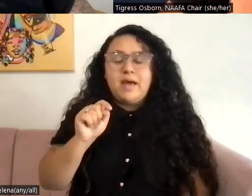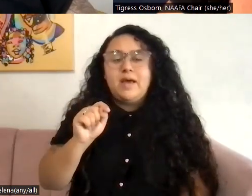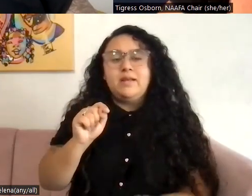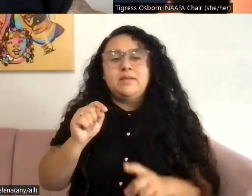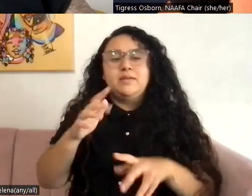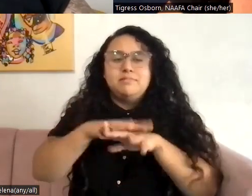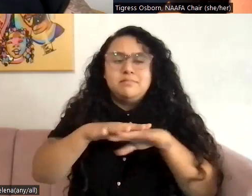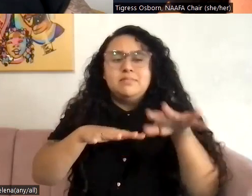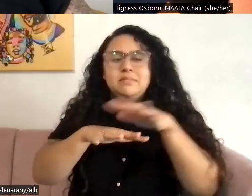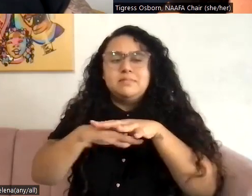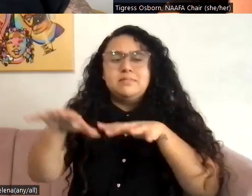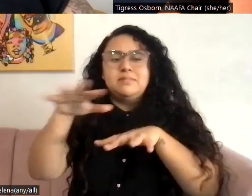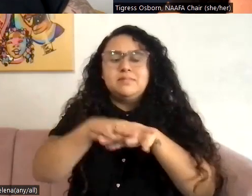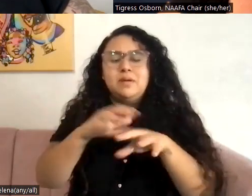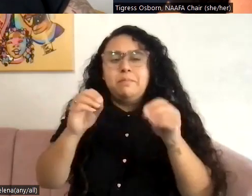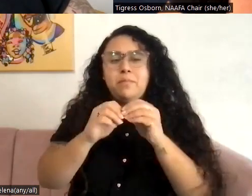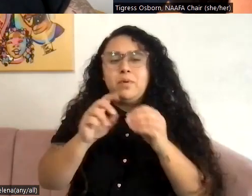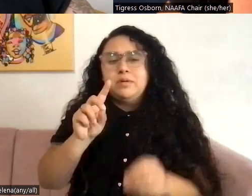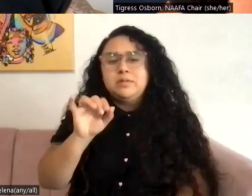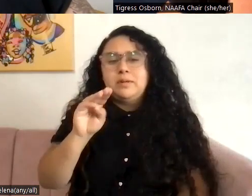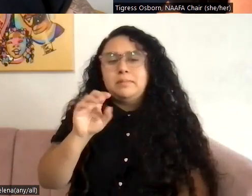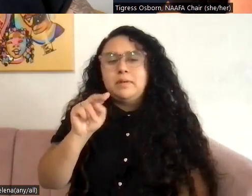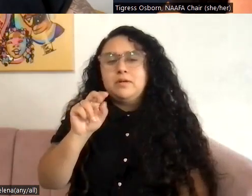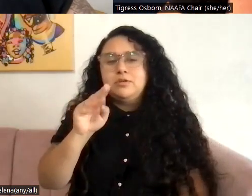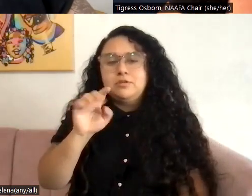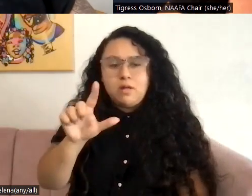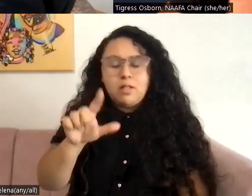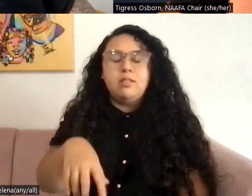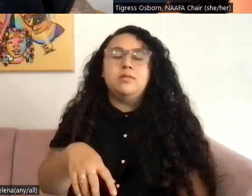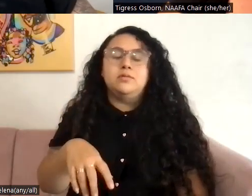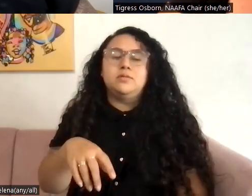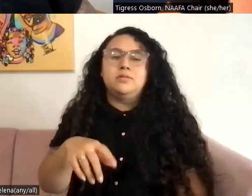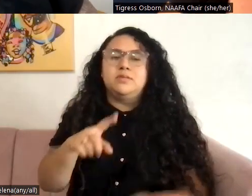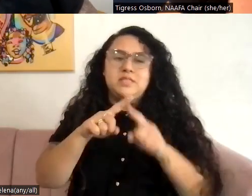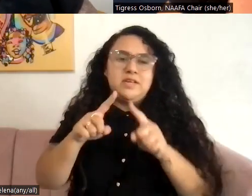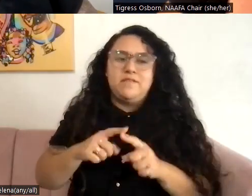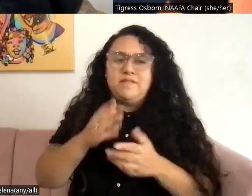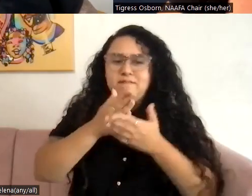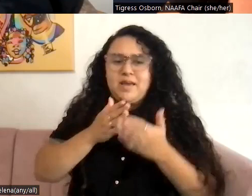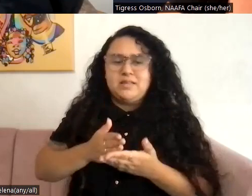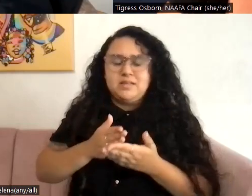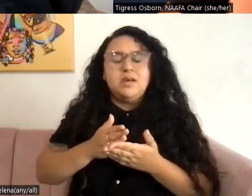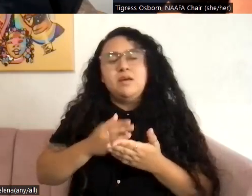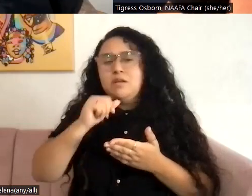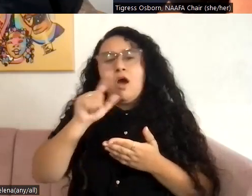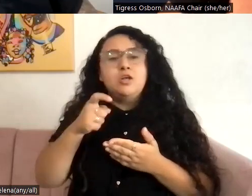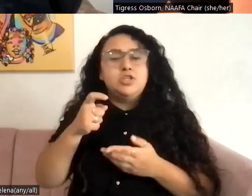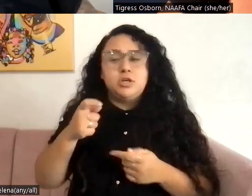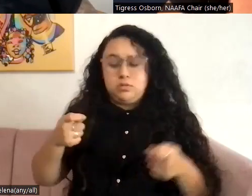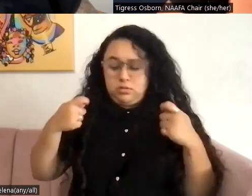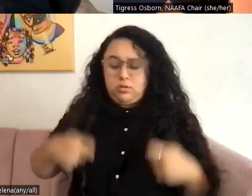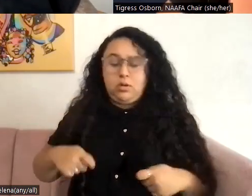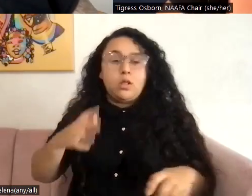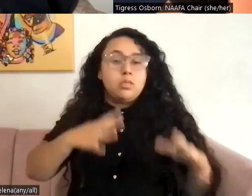multi multifaceted than getting our bodies into clothes, even though that part is really important. I think fat fashion is